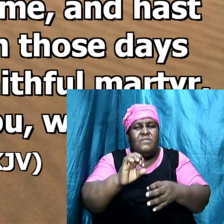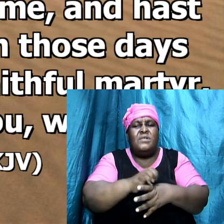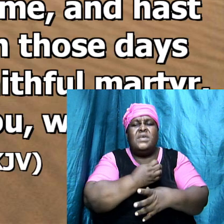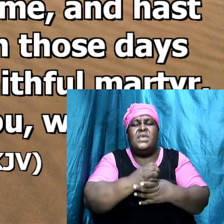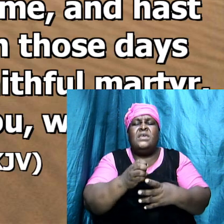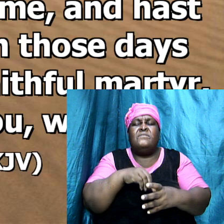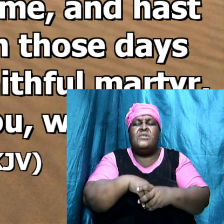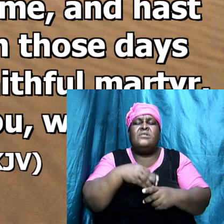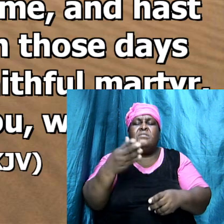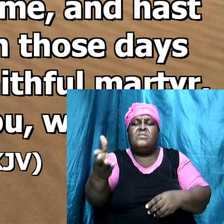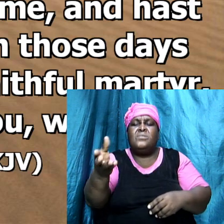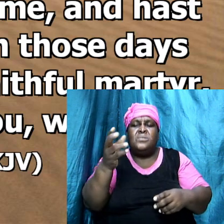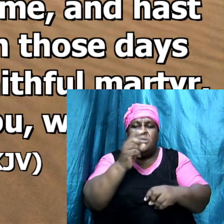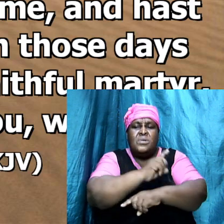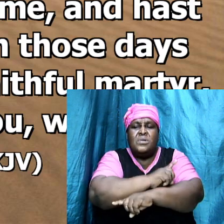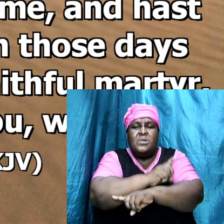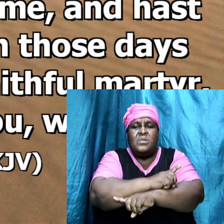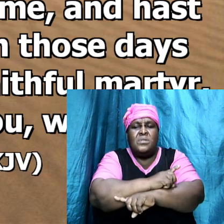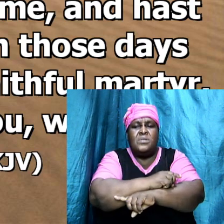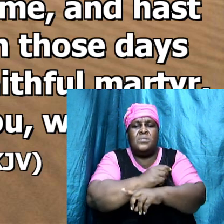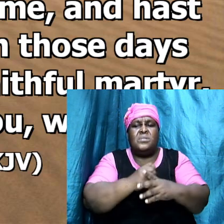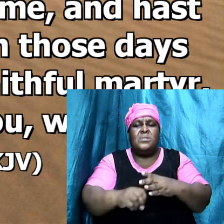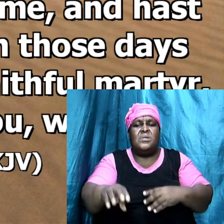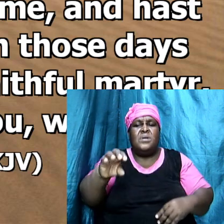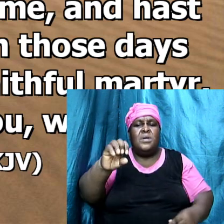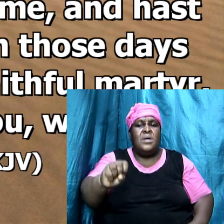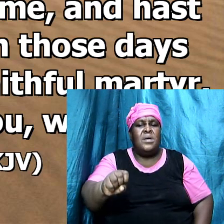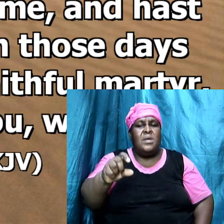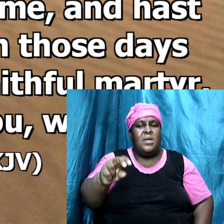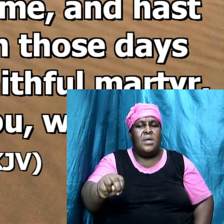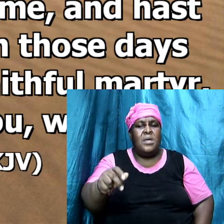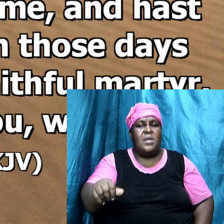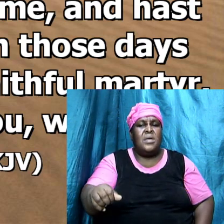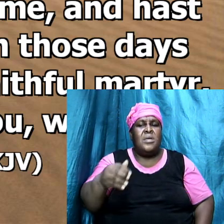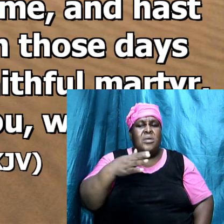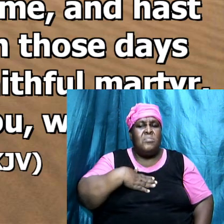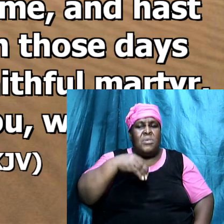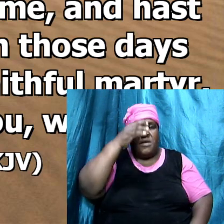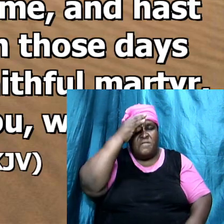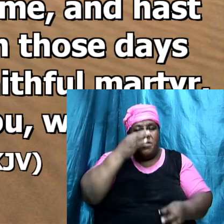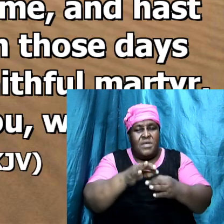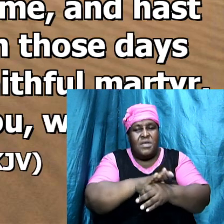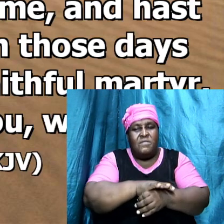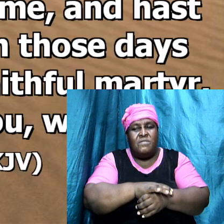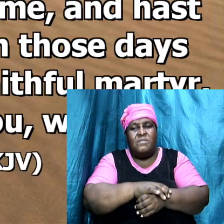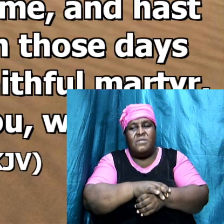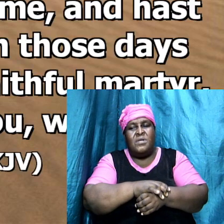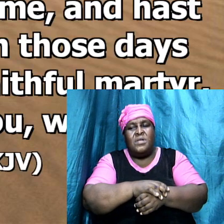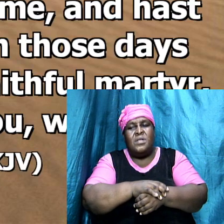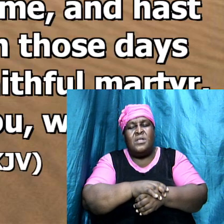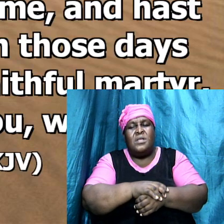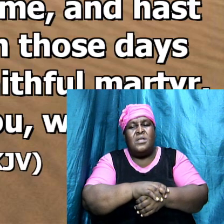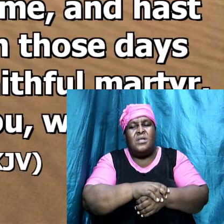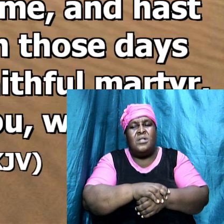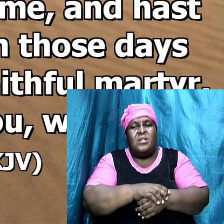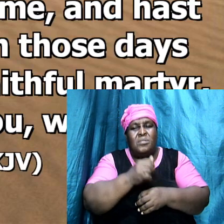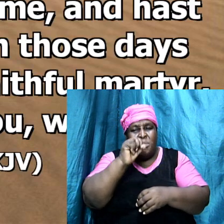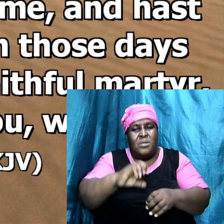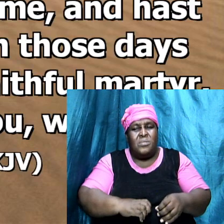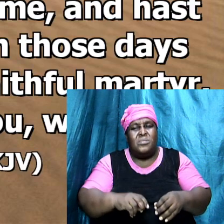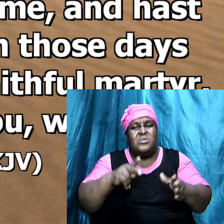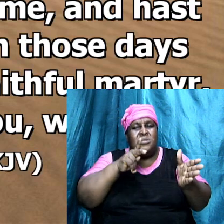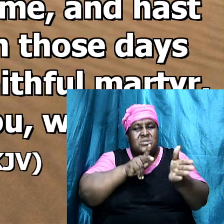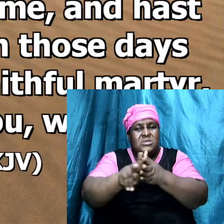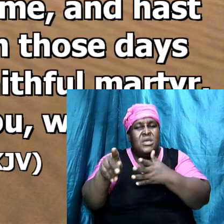in those days where in Antipas, my faithful martyr, was slain among you